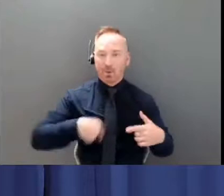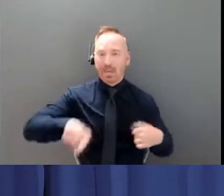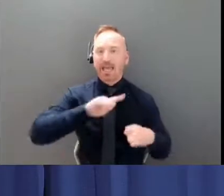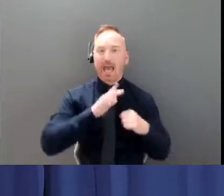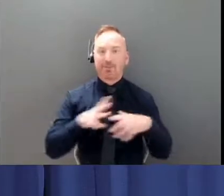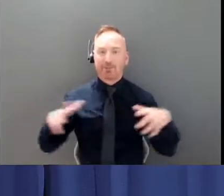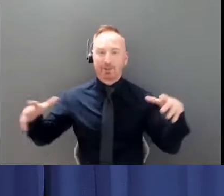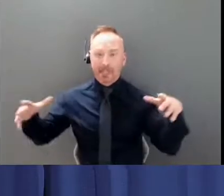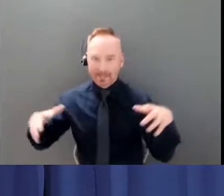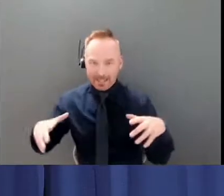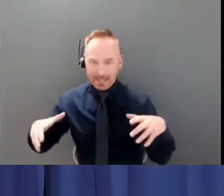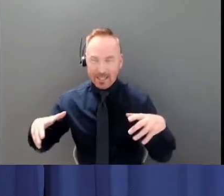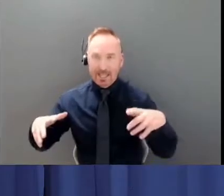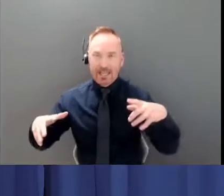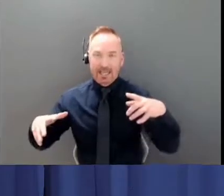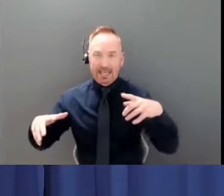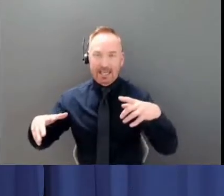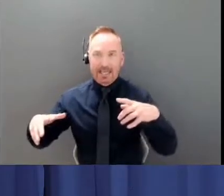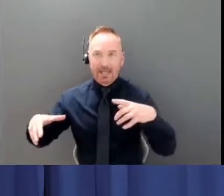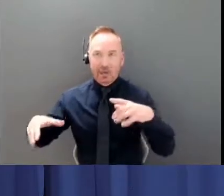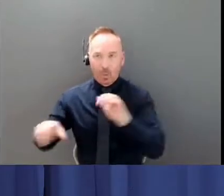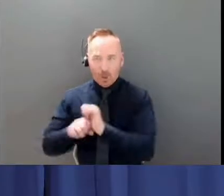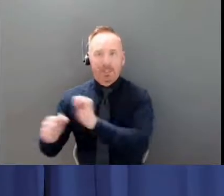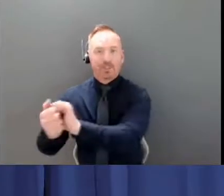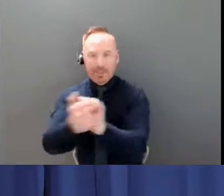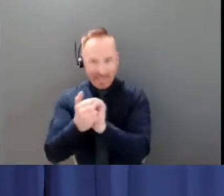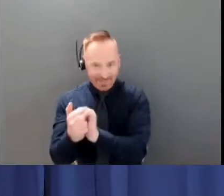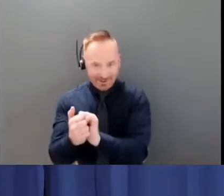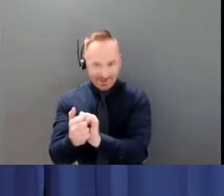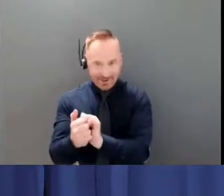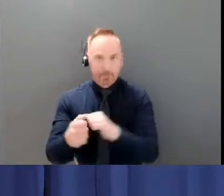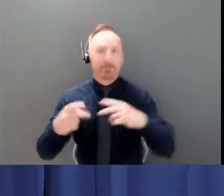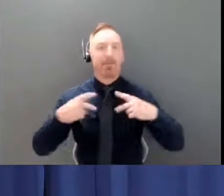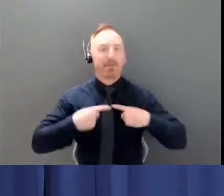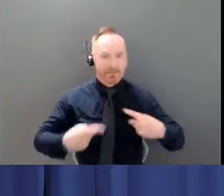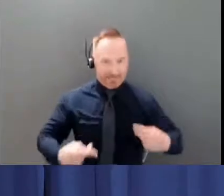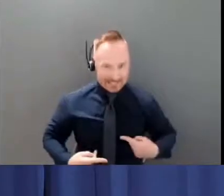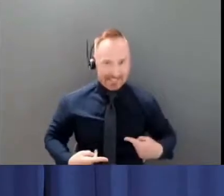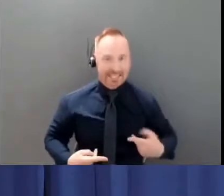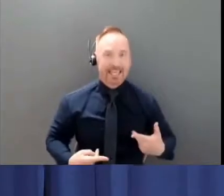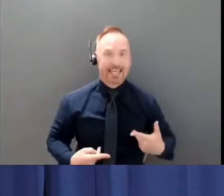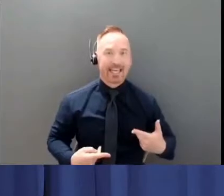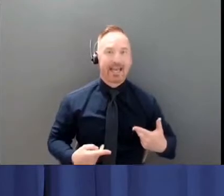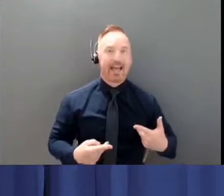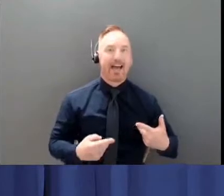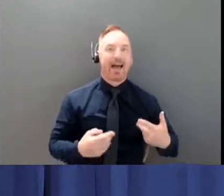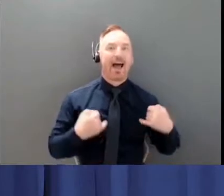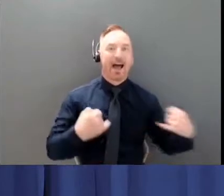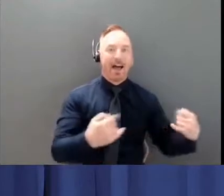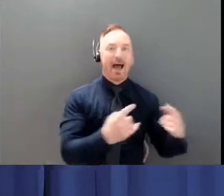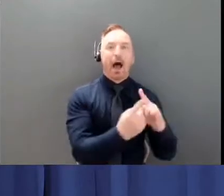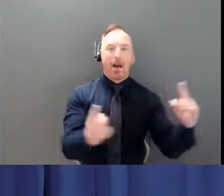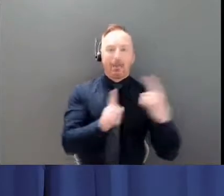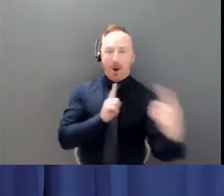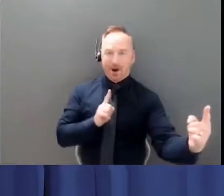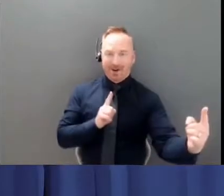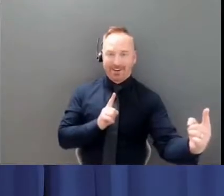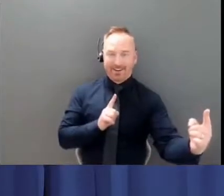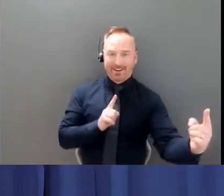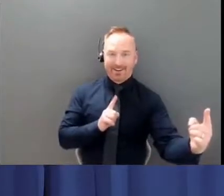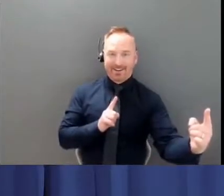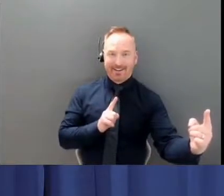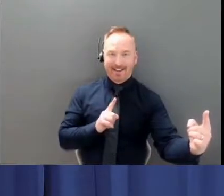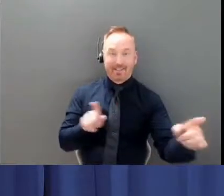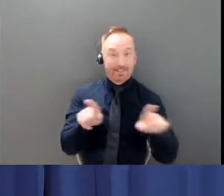but we need to do this as one territory and we all need to do our part as always please